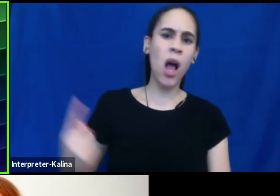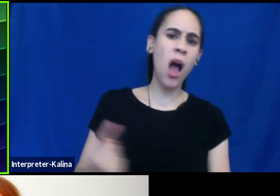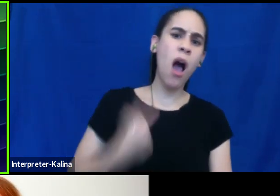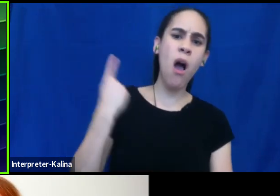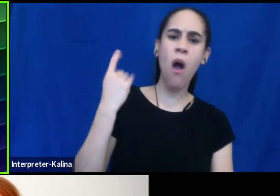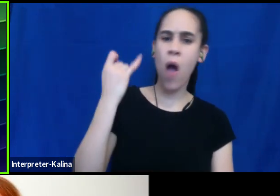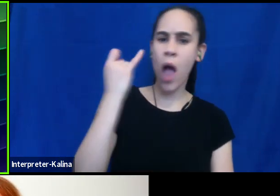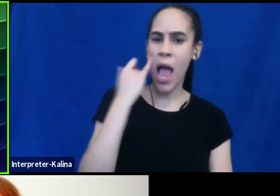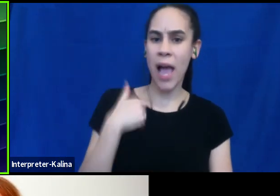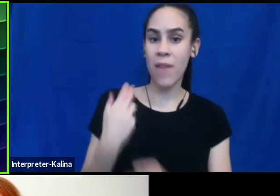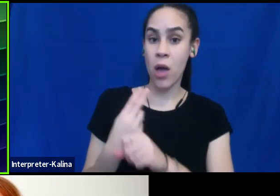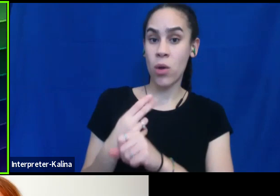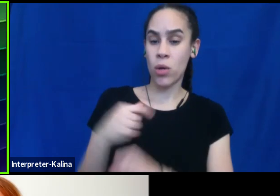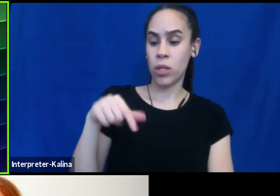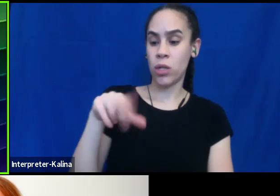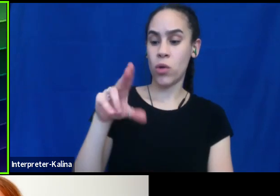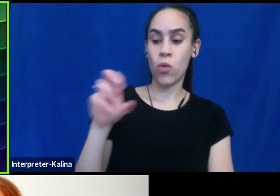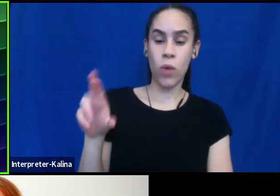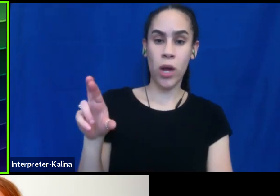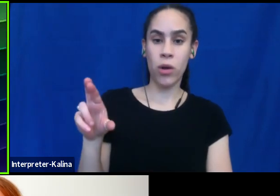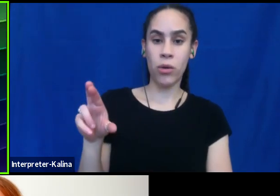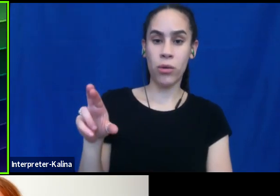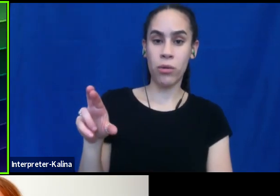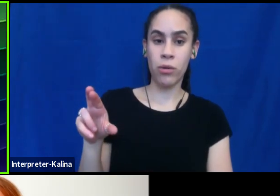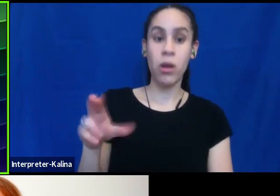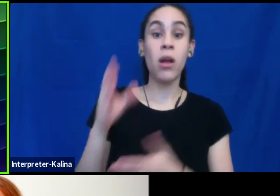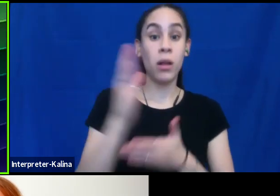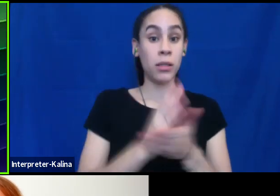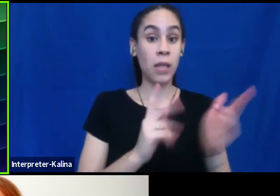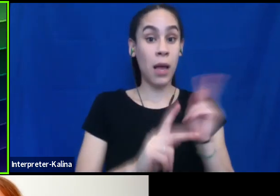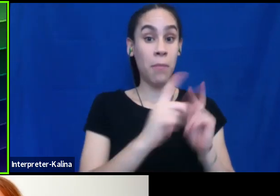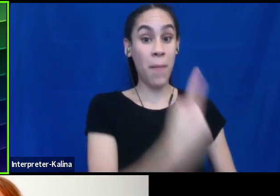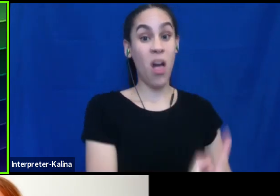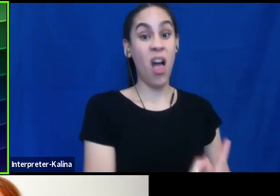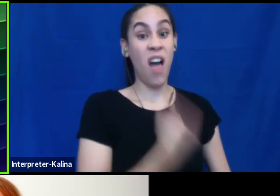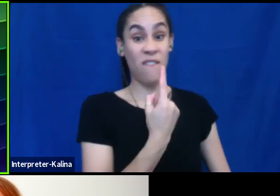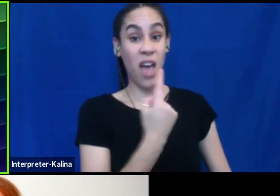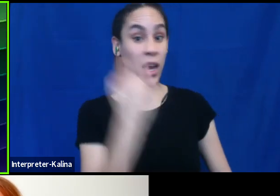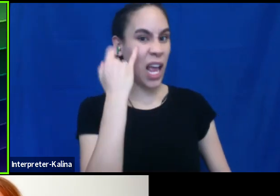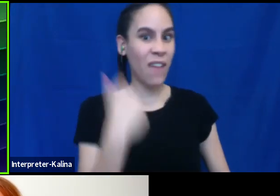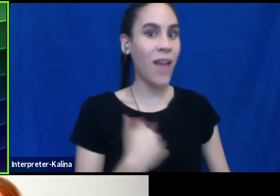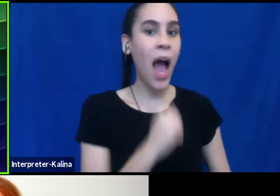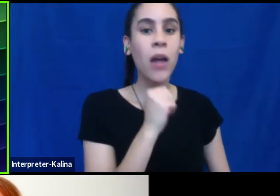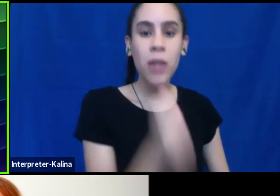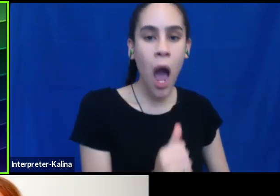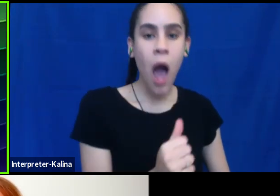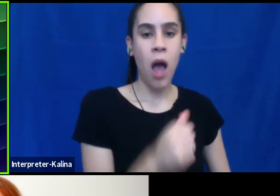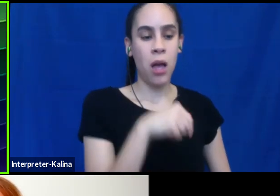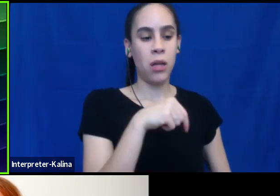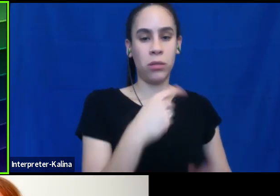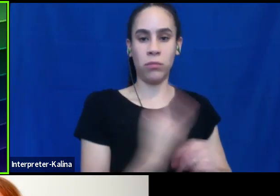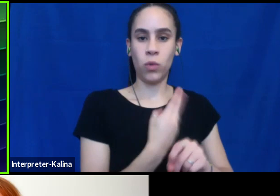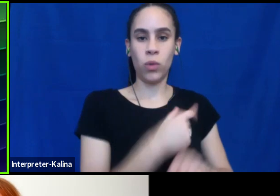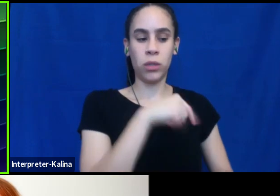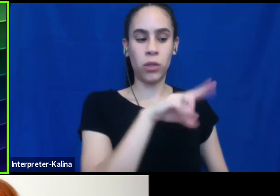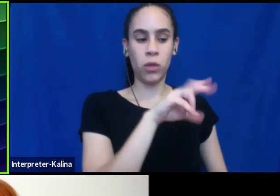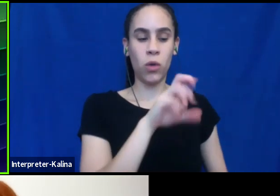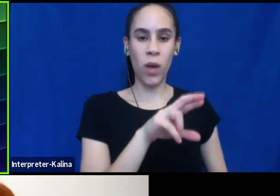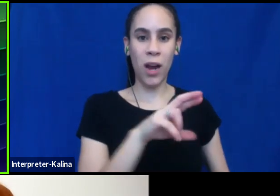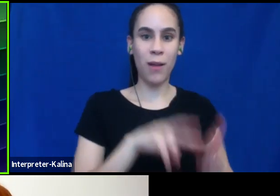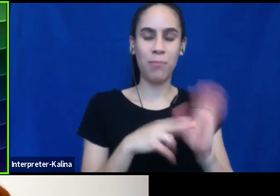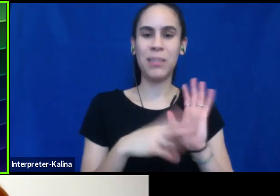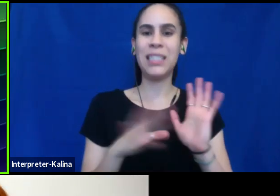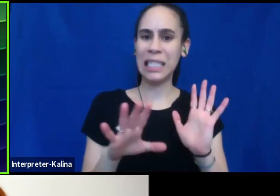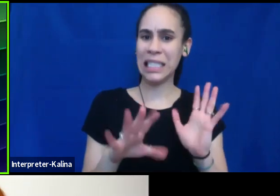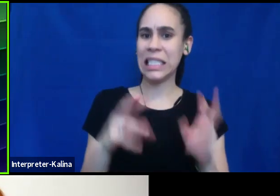queer to refer to them. And I know people who would be really offended if I didn't. So we're in a situation where it's very difficult to navigate